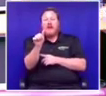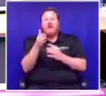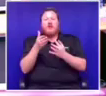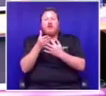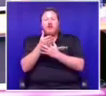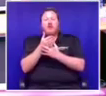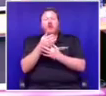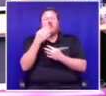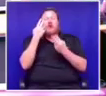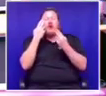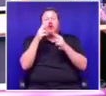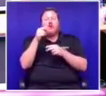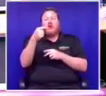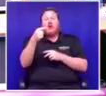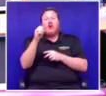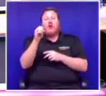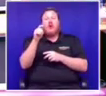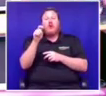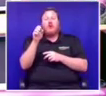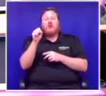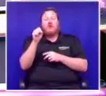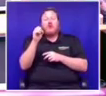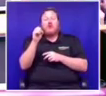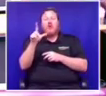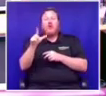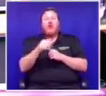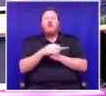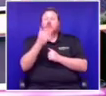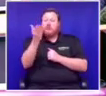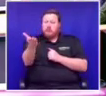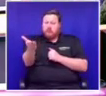Honorable Godsell. Over to you.